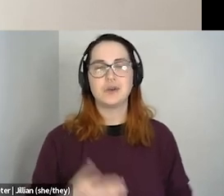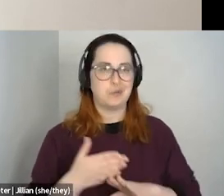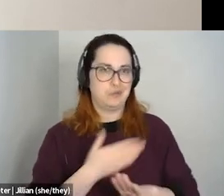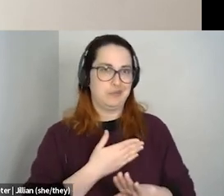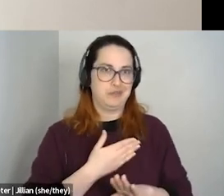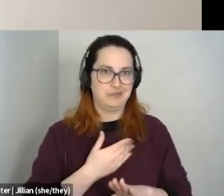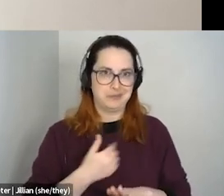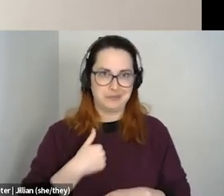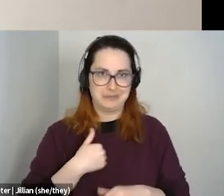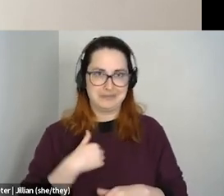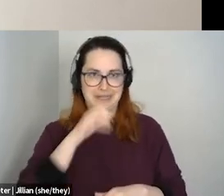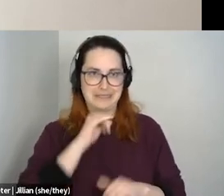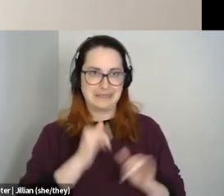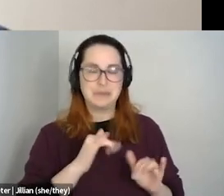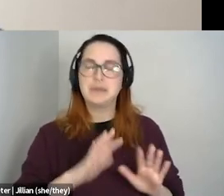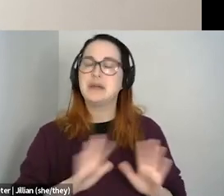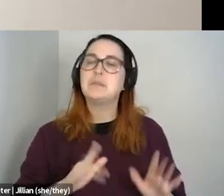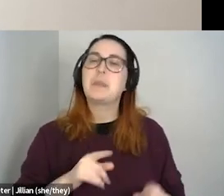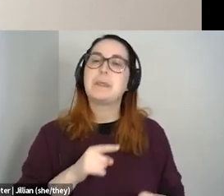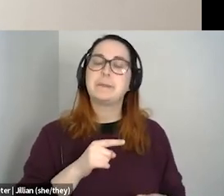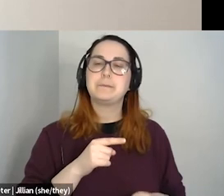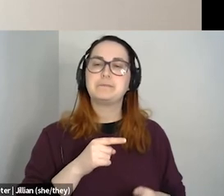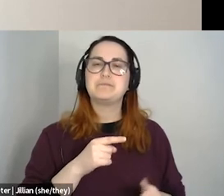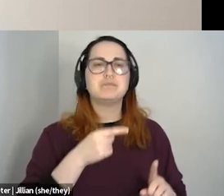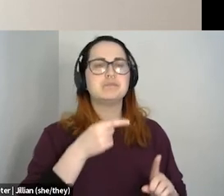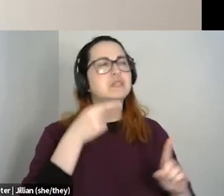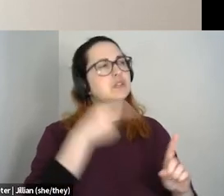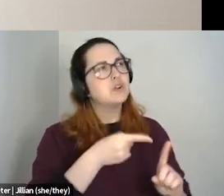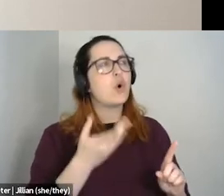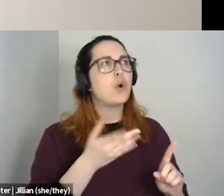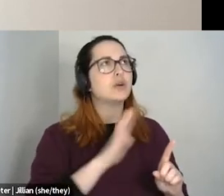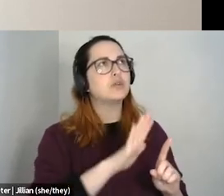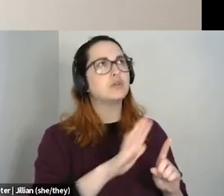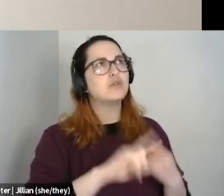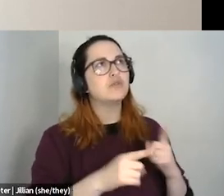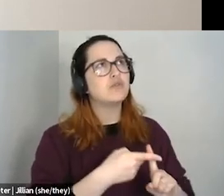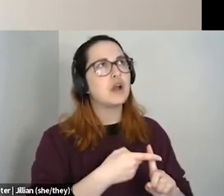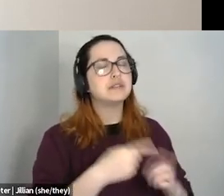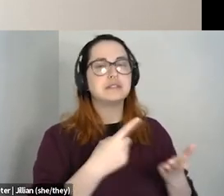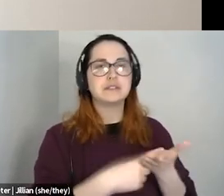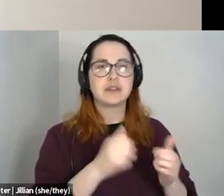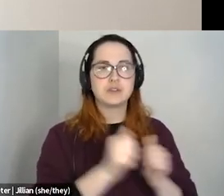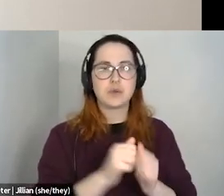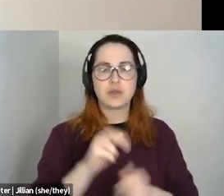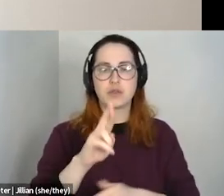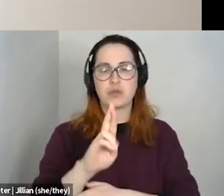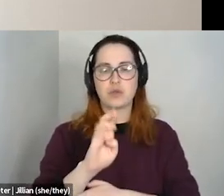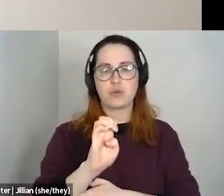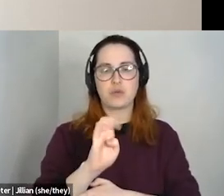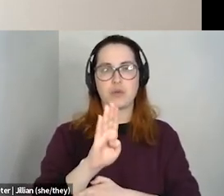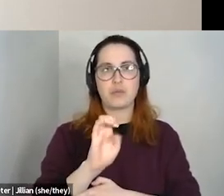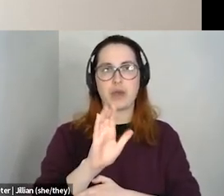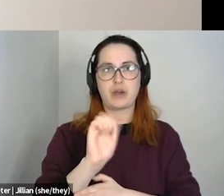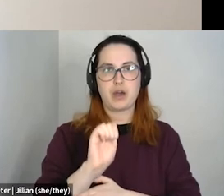think some, I don't know if it was her specifically or some of her friends were able to speak with, um, Rebecca Rose when she was writing before the parade,